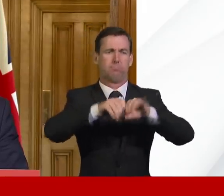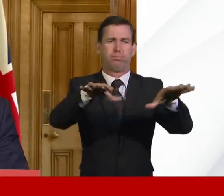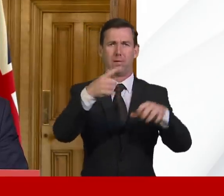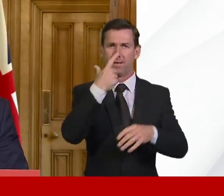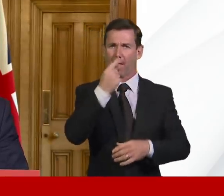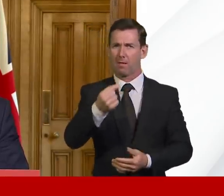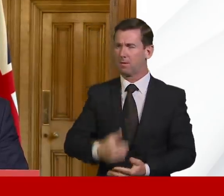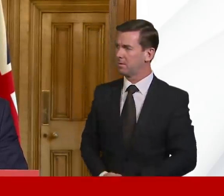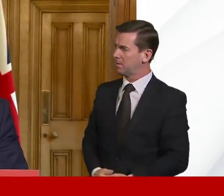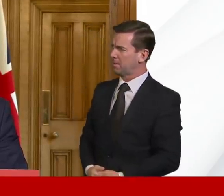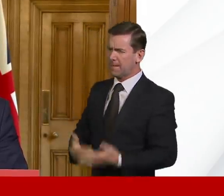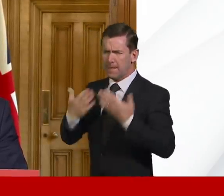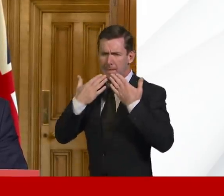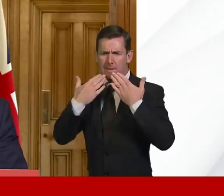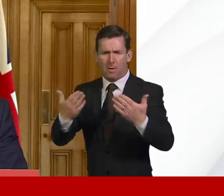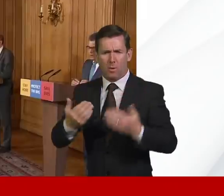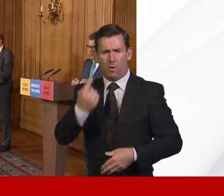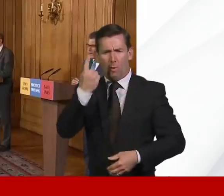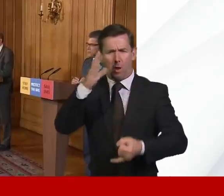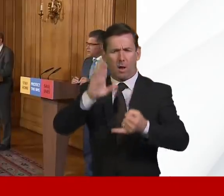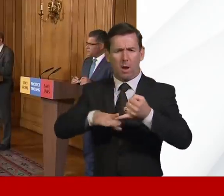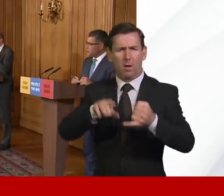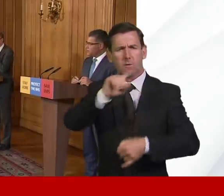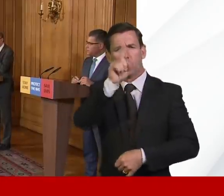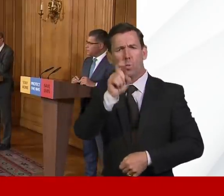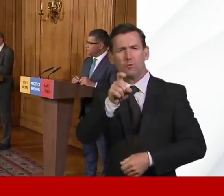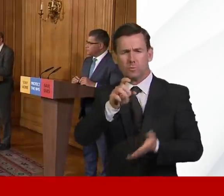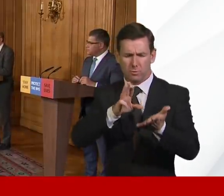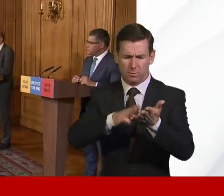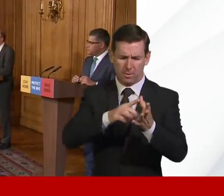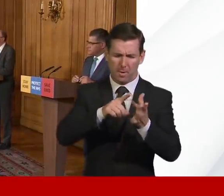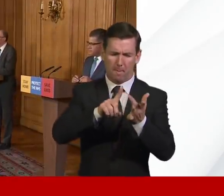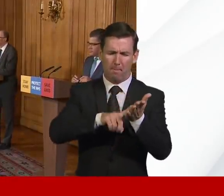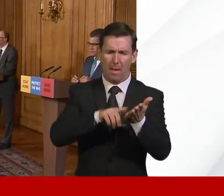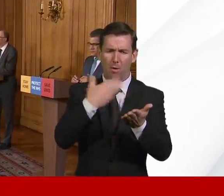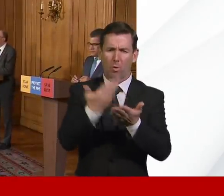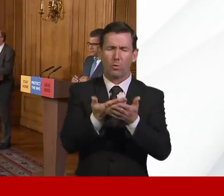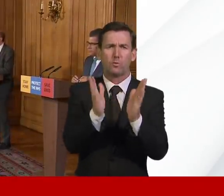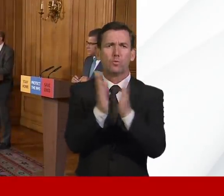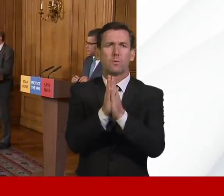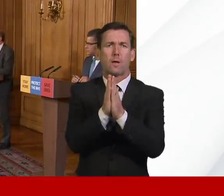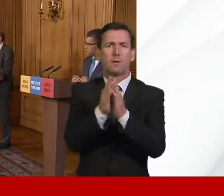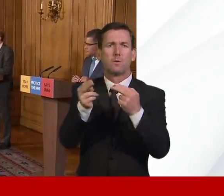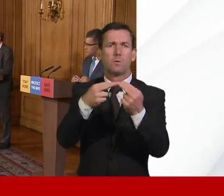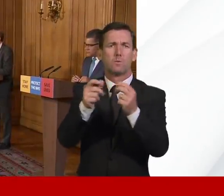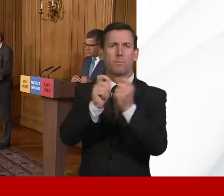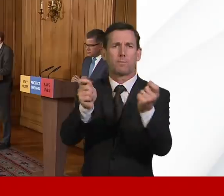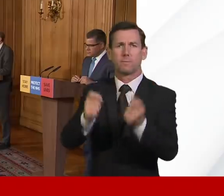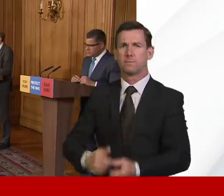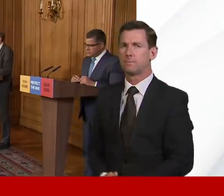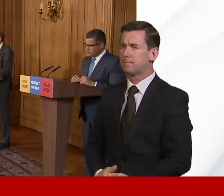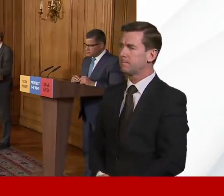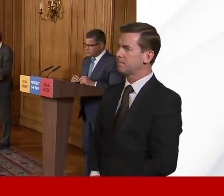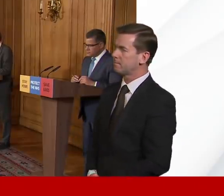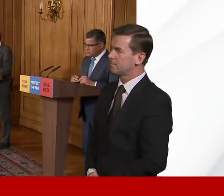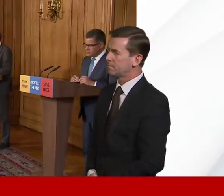Thank you. I think we have one final question from the Mail on Sunday. Brendan Carlin. Brendan. Good afternoon. Could I ask